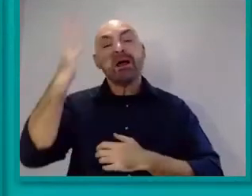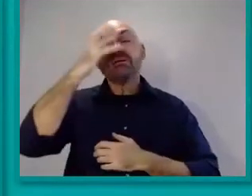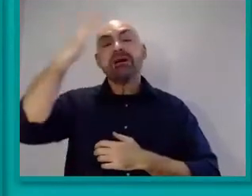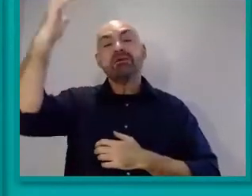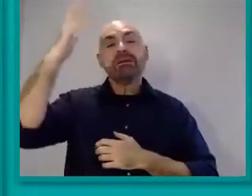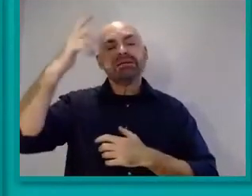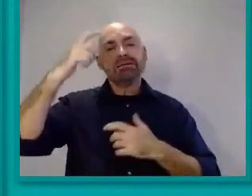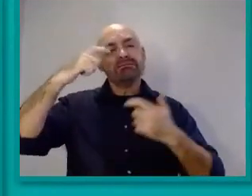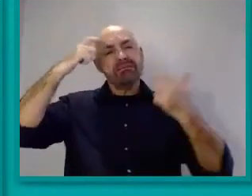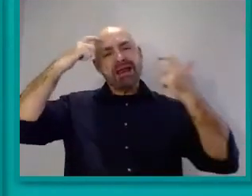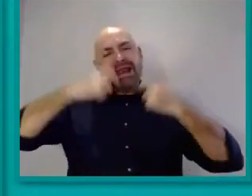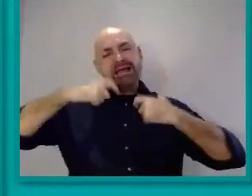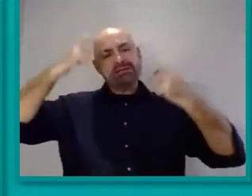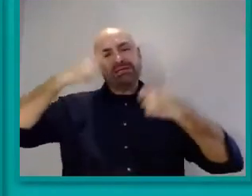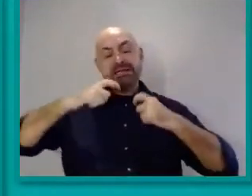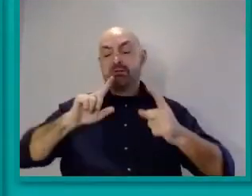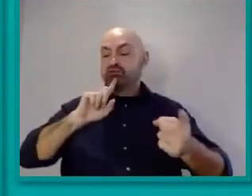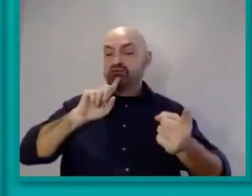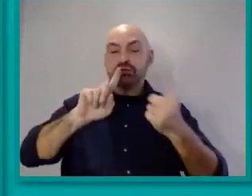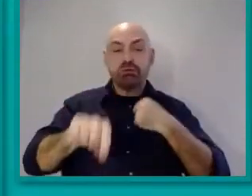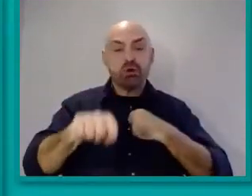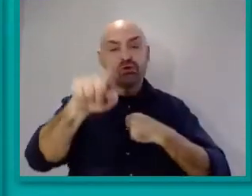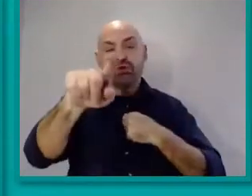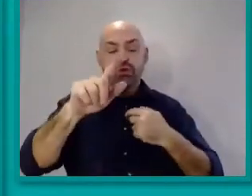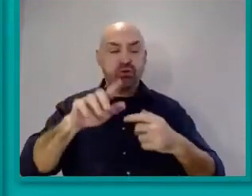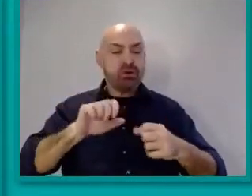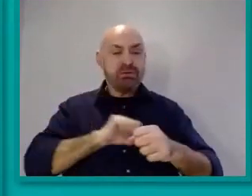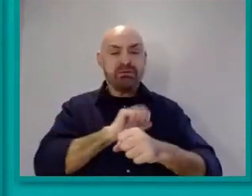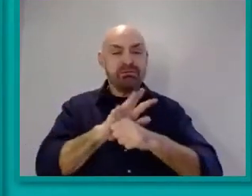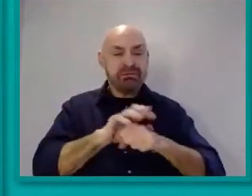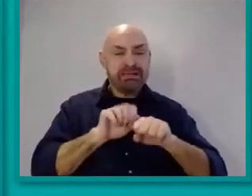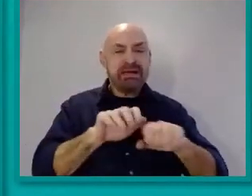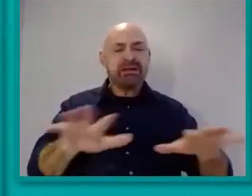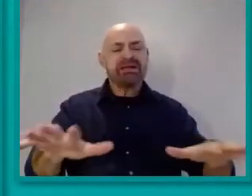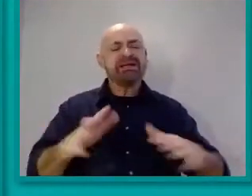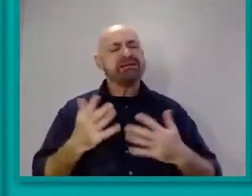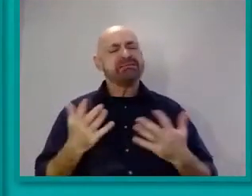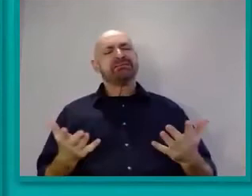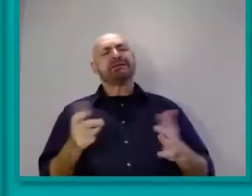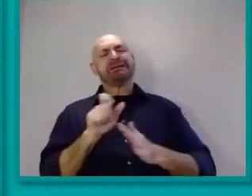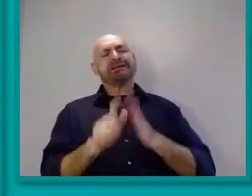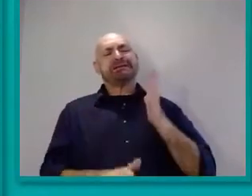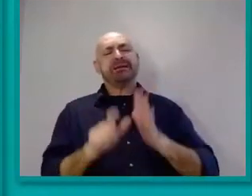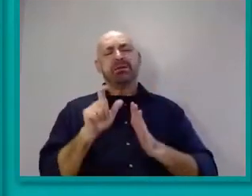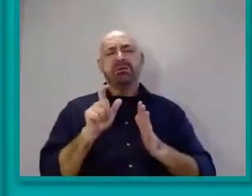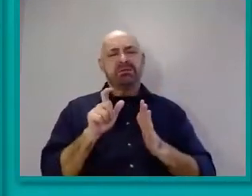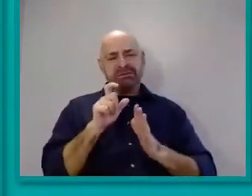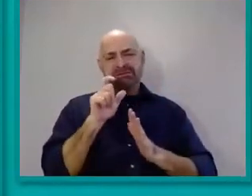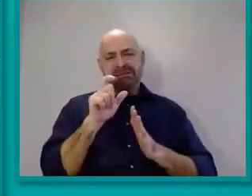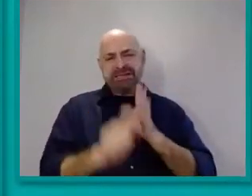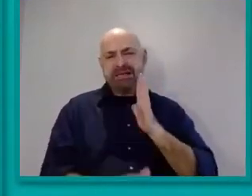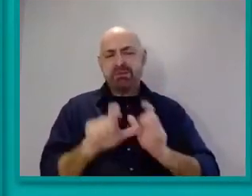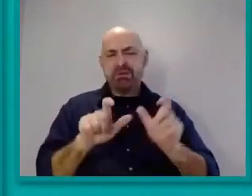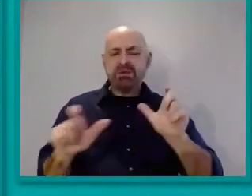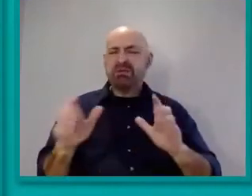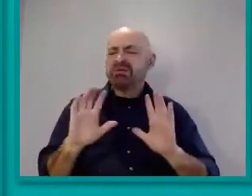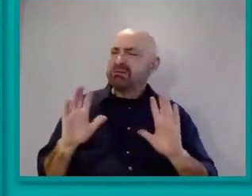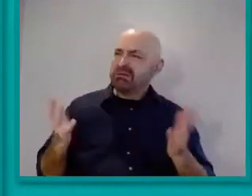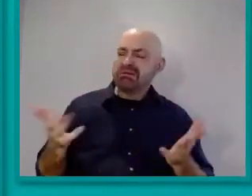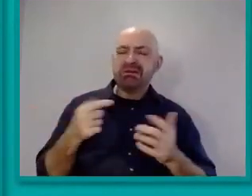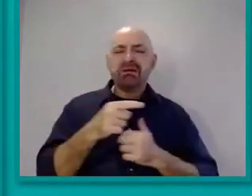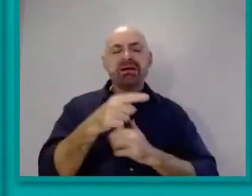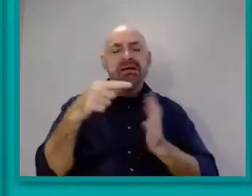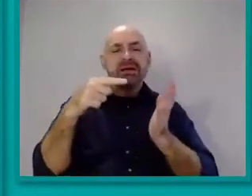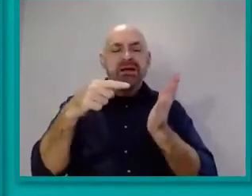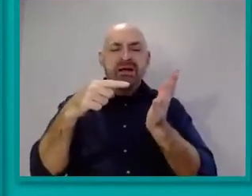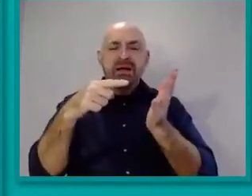response to the pandemic has also been a concern for disabled people. Disabled trade union members have voiced fears